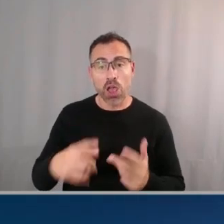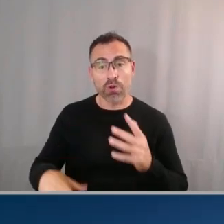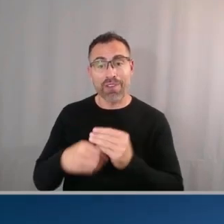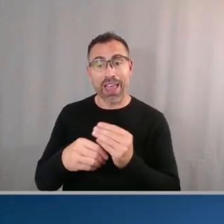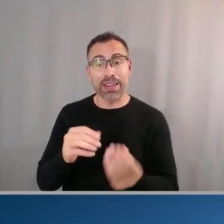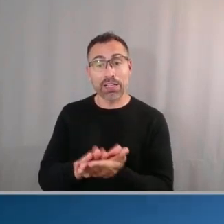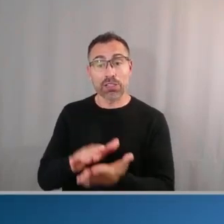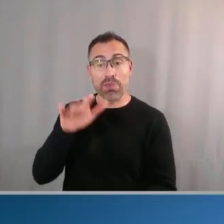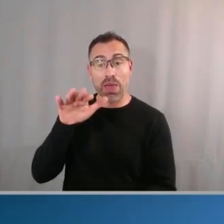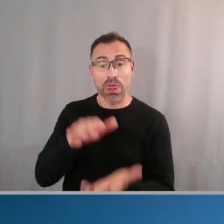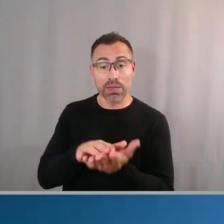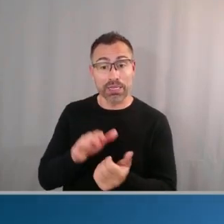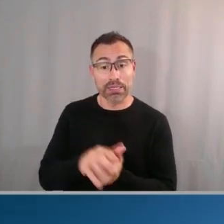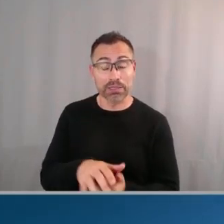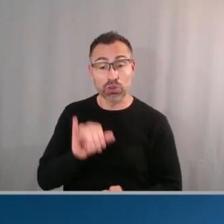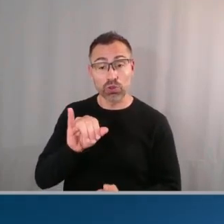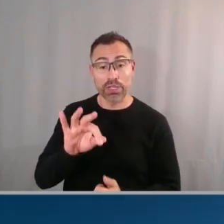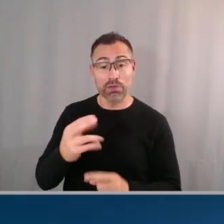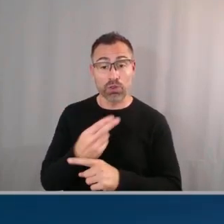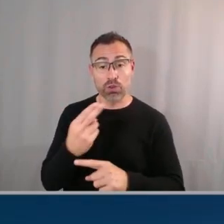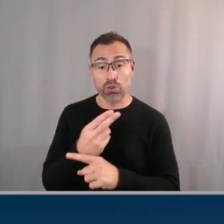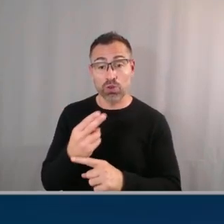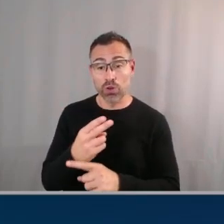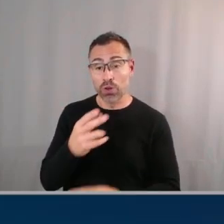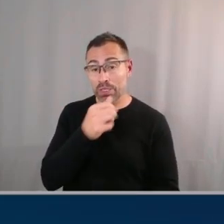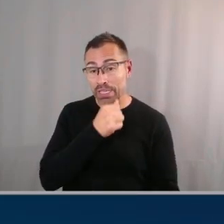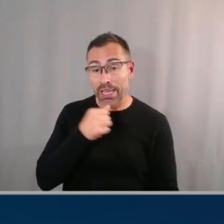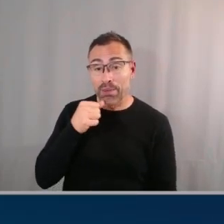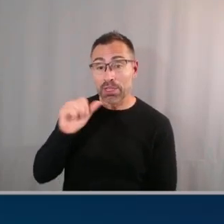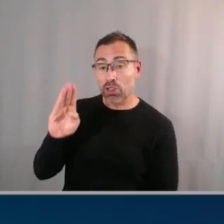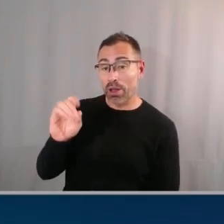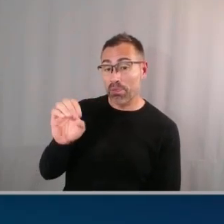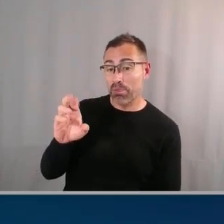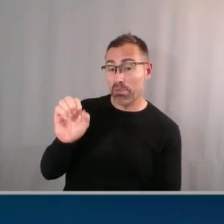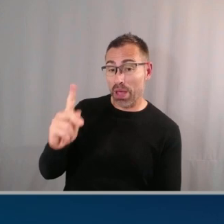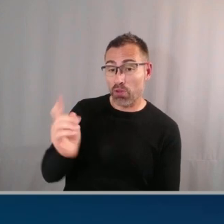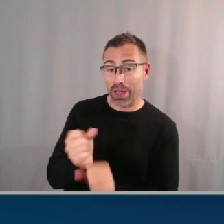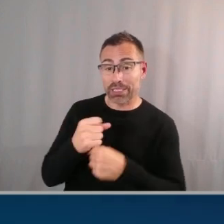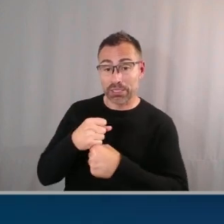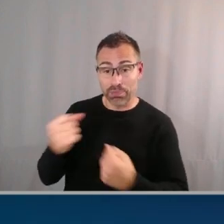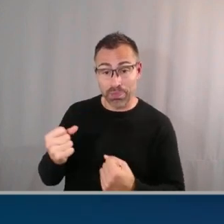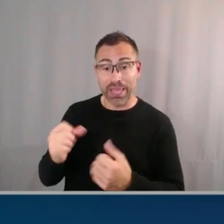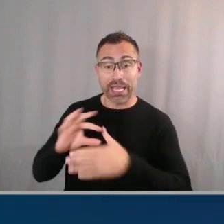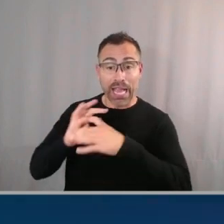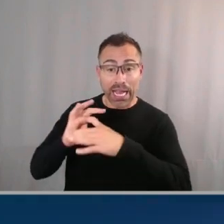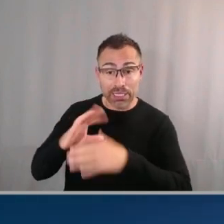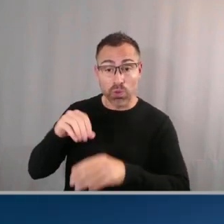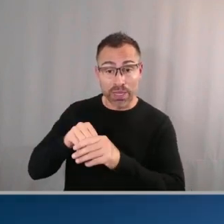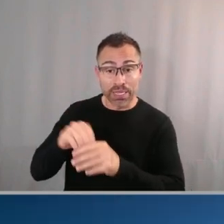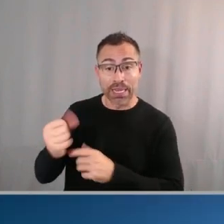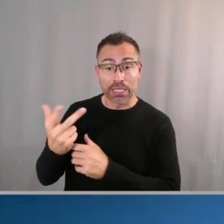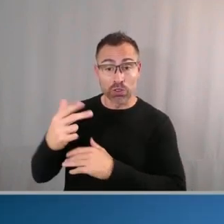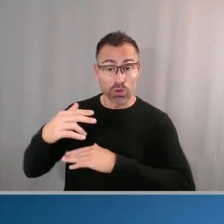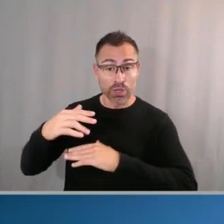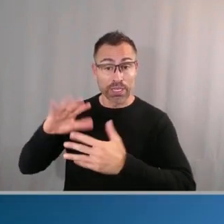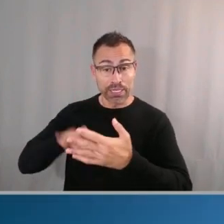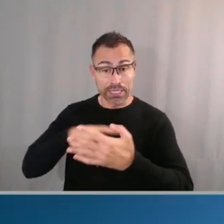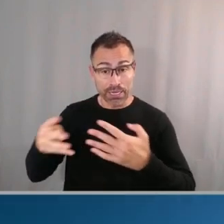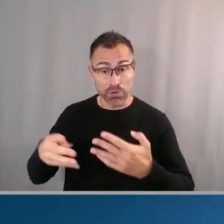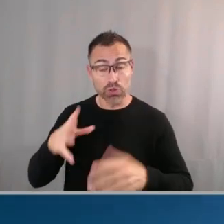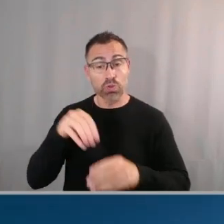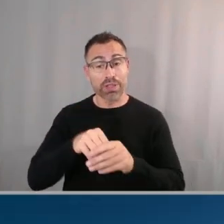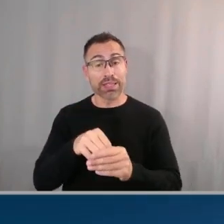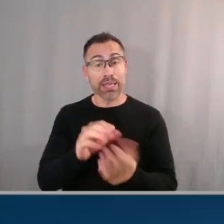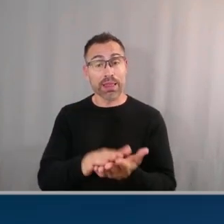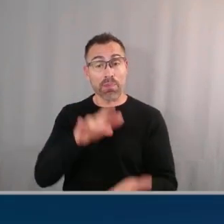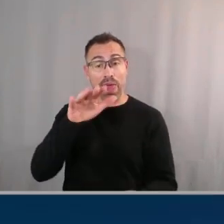if if you if you're using Amazon Bedrock to generate uh content in S3 tables in S3 metadata we can